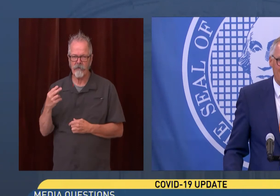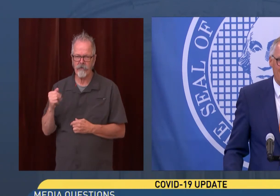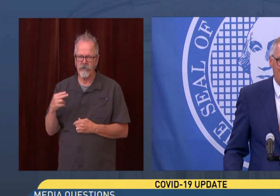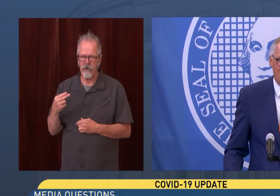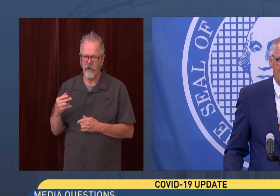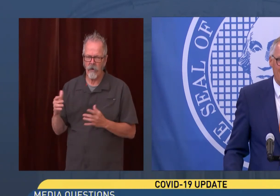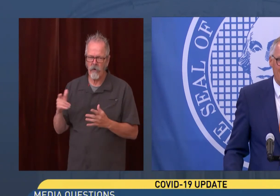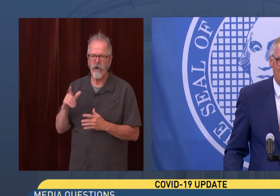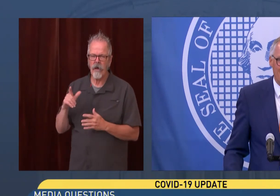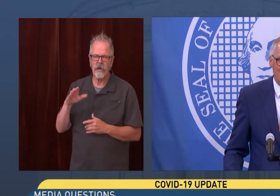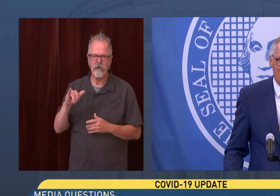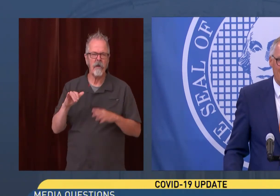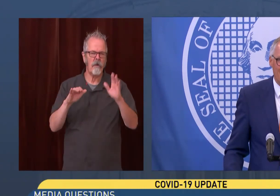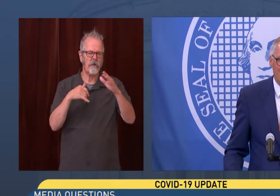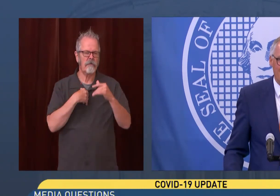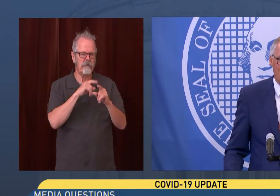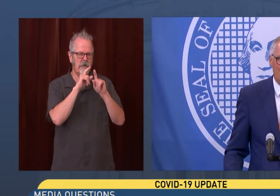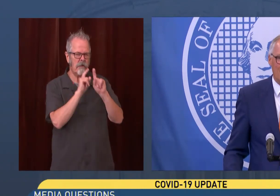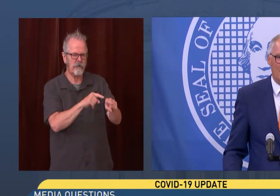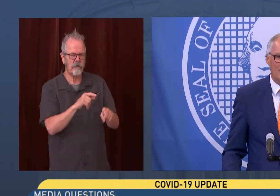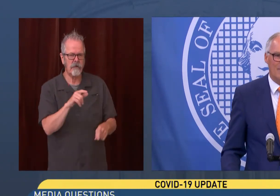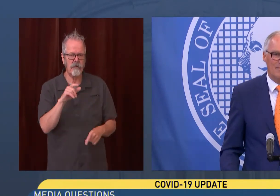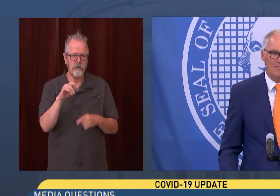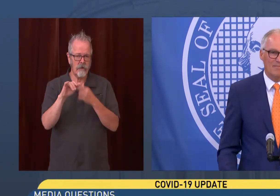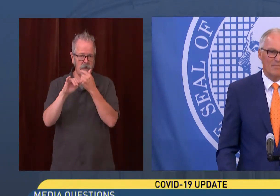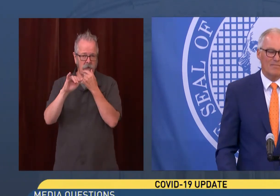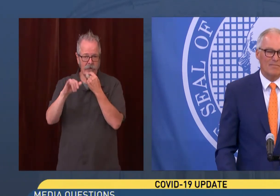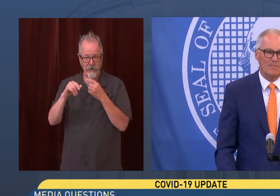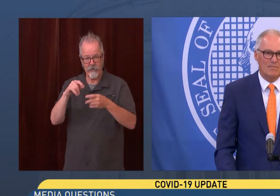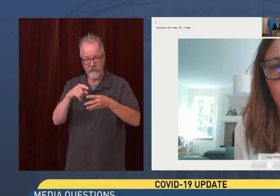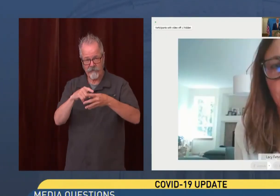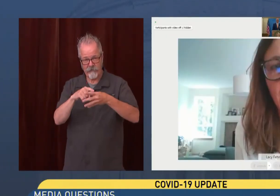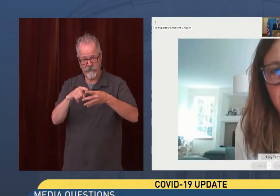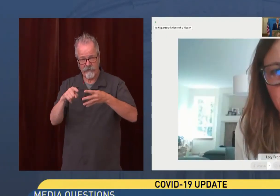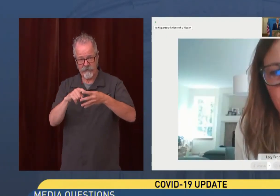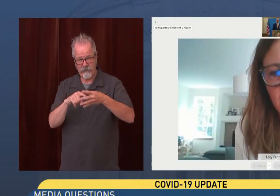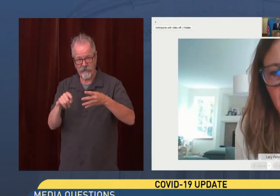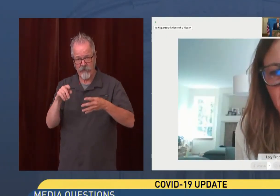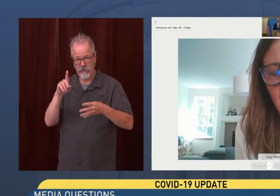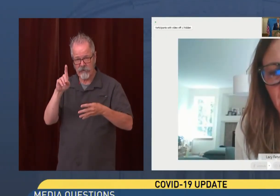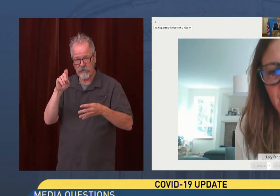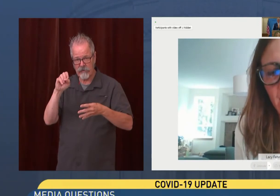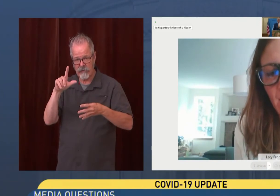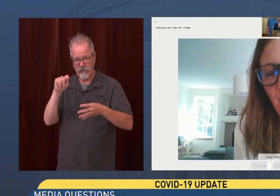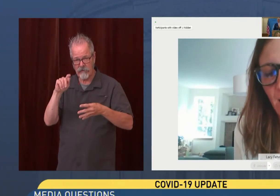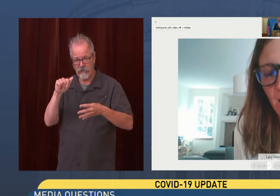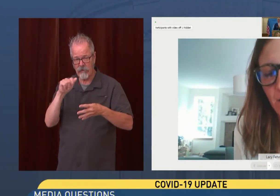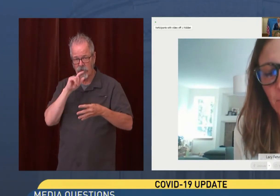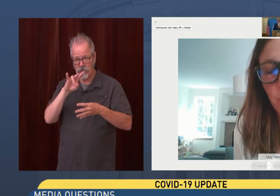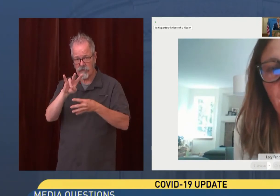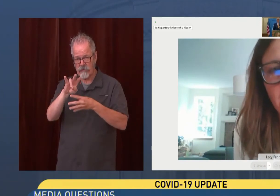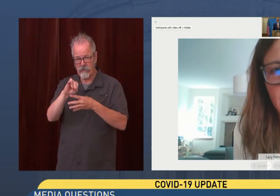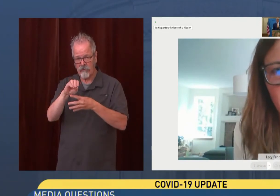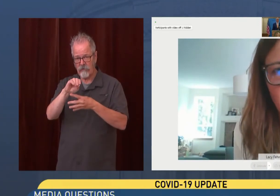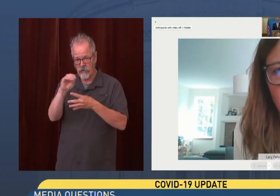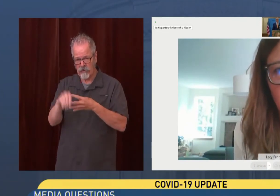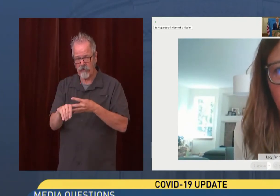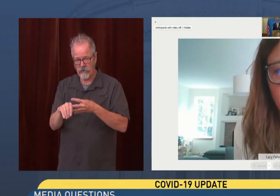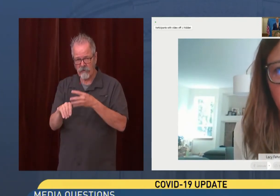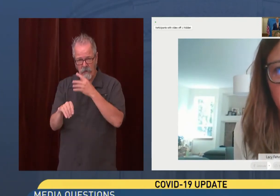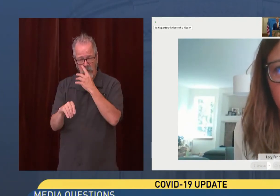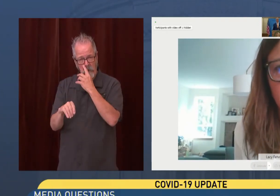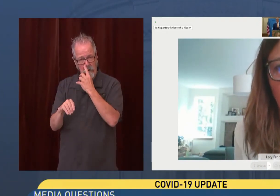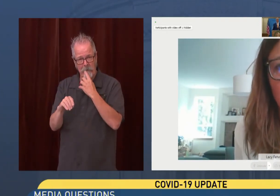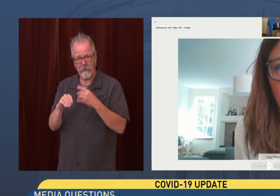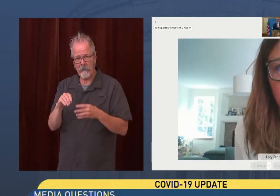Yeah, the first two weeks of July, the Delta variant was up to 70%. And modeling